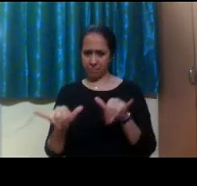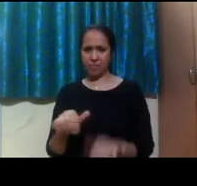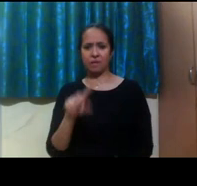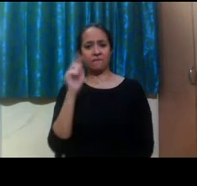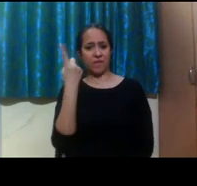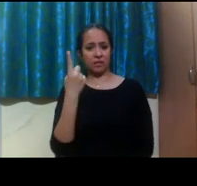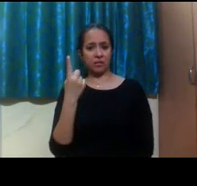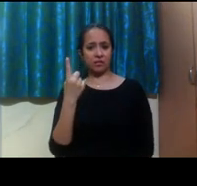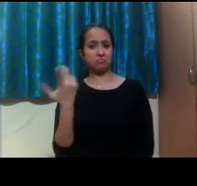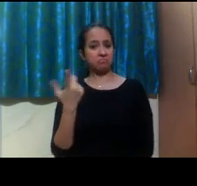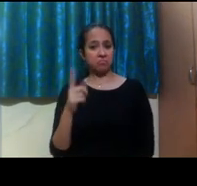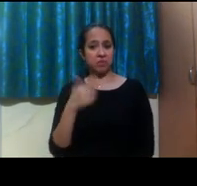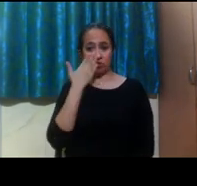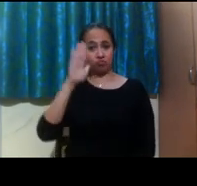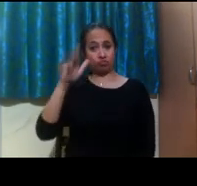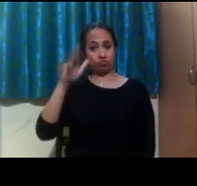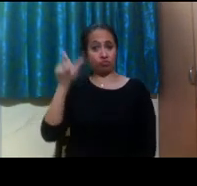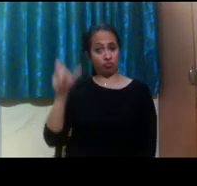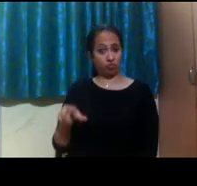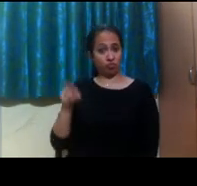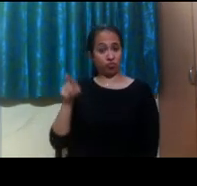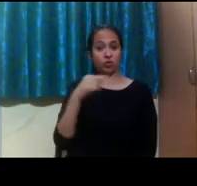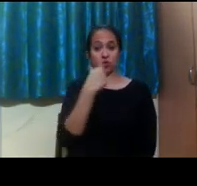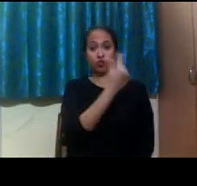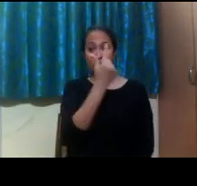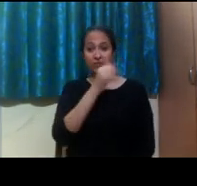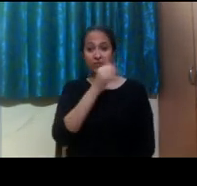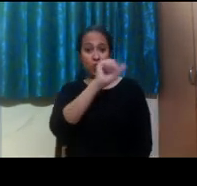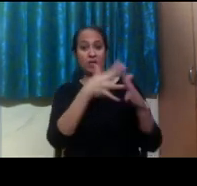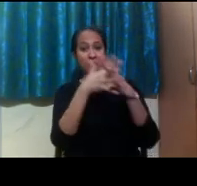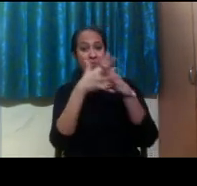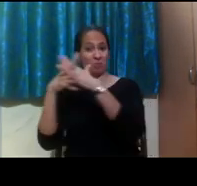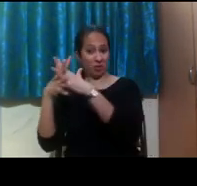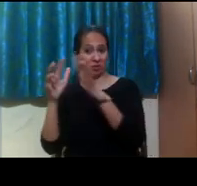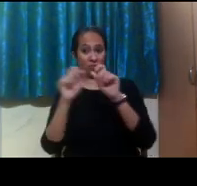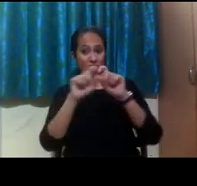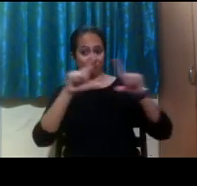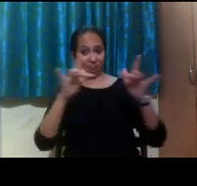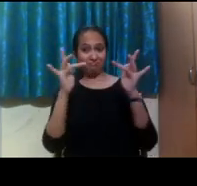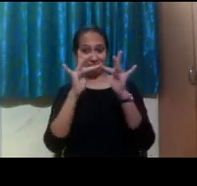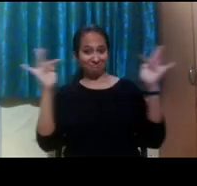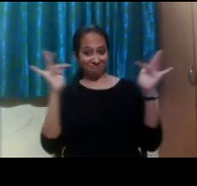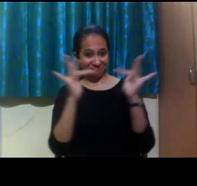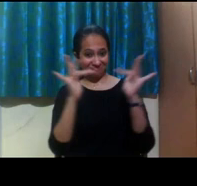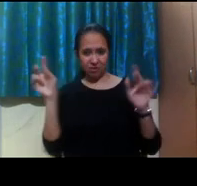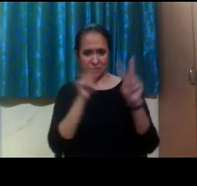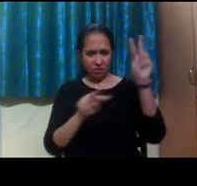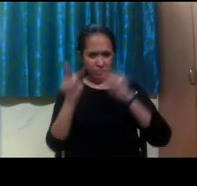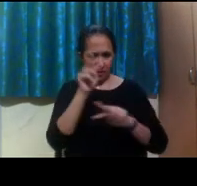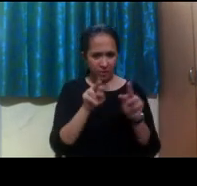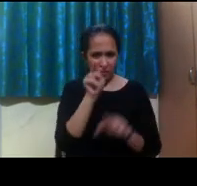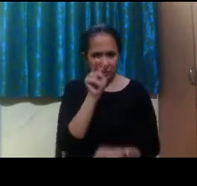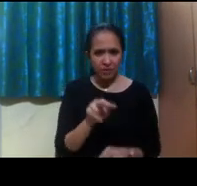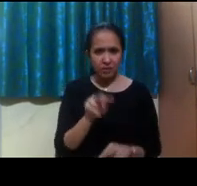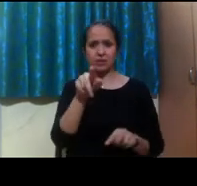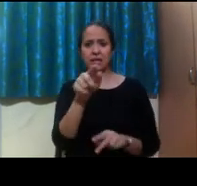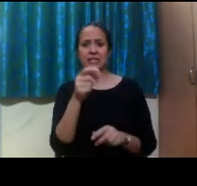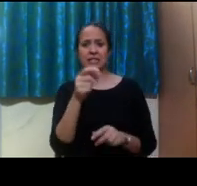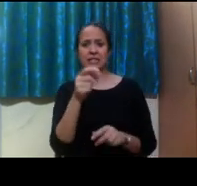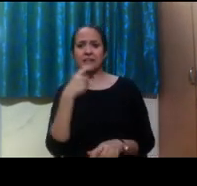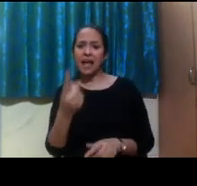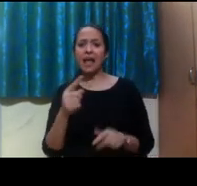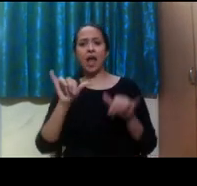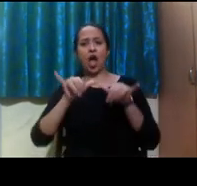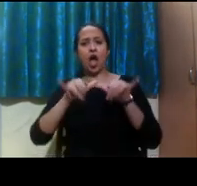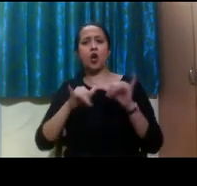is that go to the Missouri, go to the university's website, excuse me, and look for something that says requesting accommodations or establishing